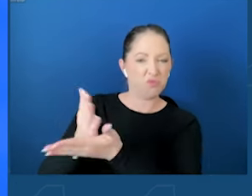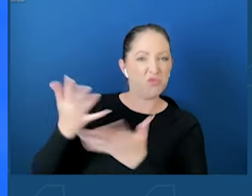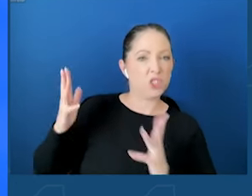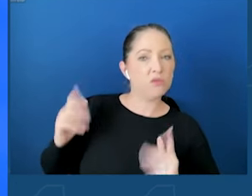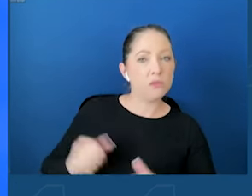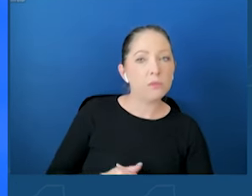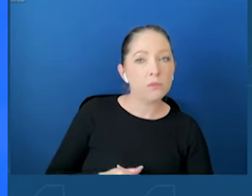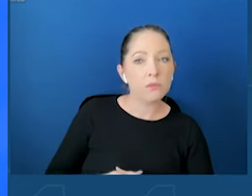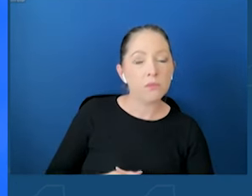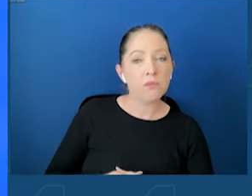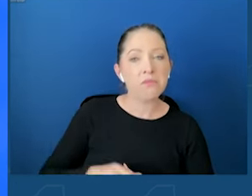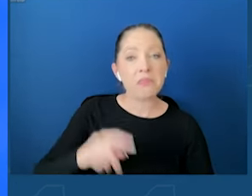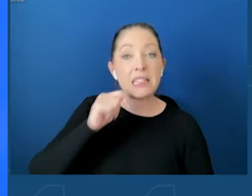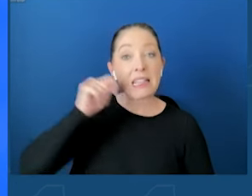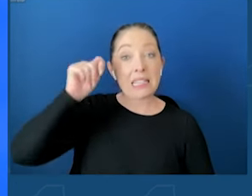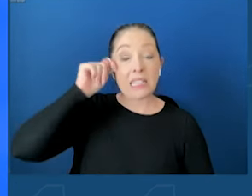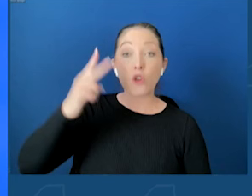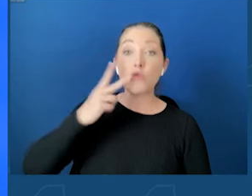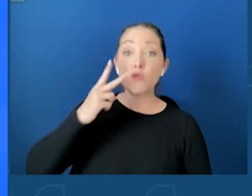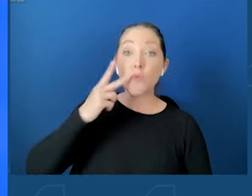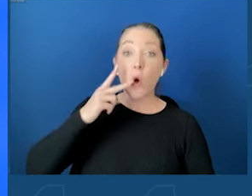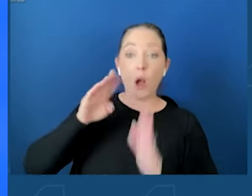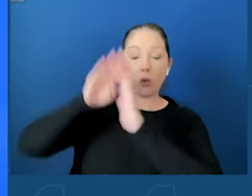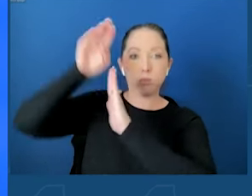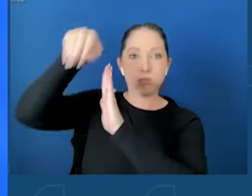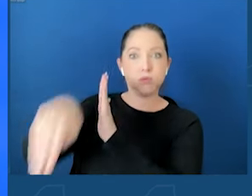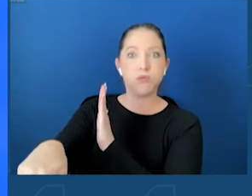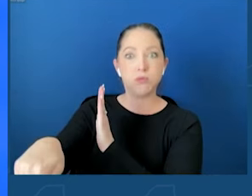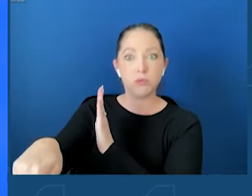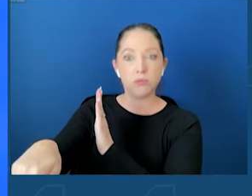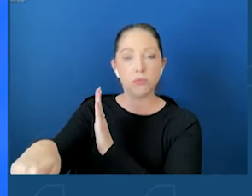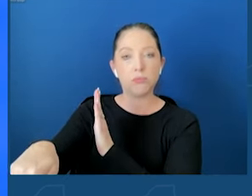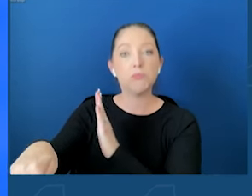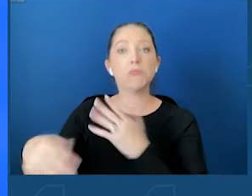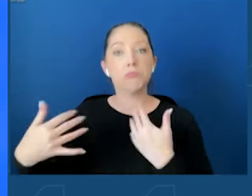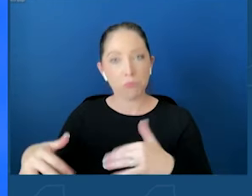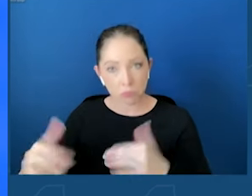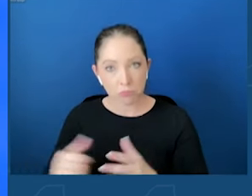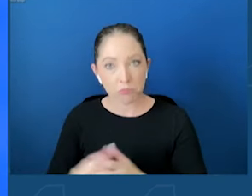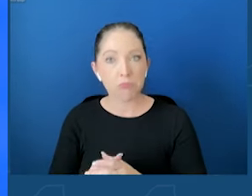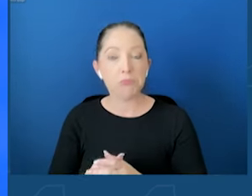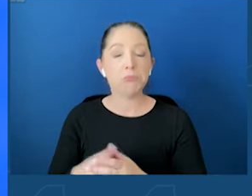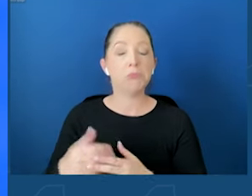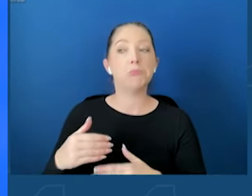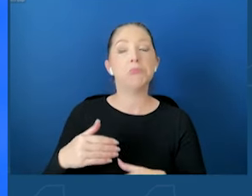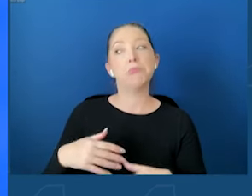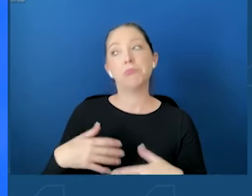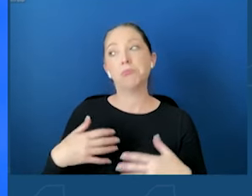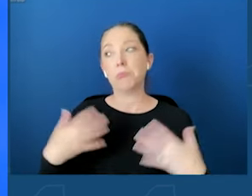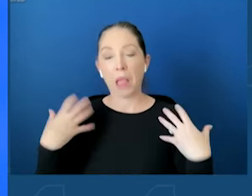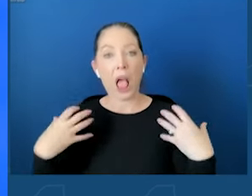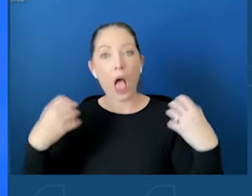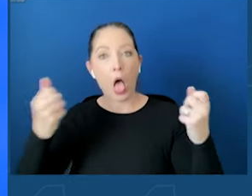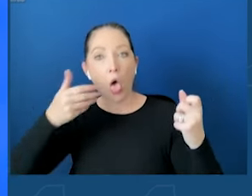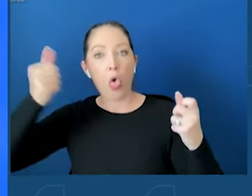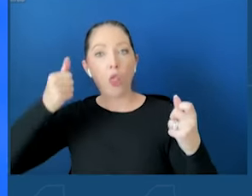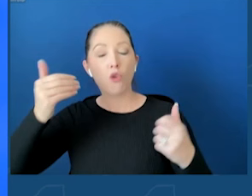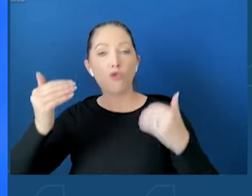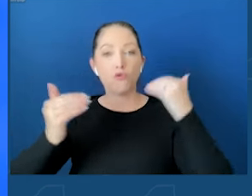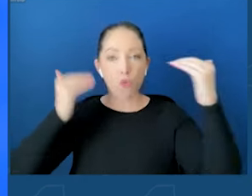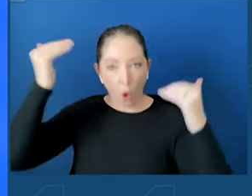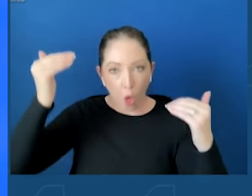Teenage rates of smoking went down dramatically. I would say they're healthier adults. They're breathing better. And we protected them.